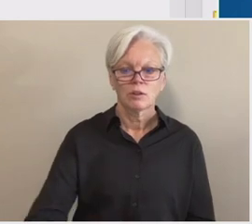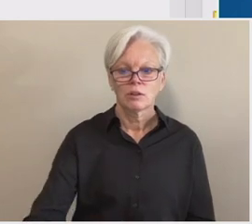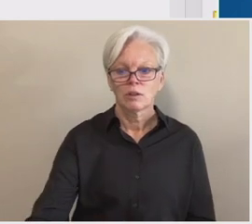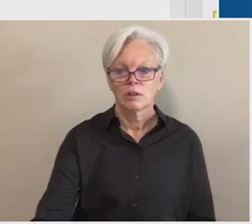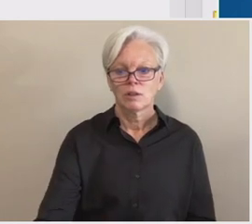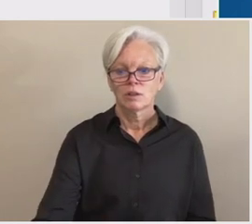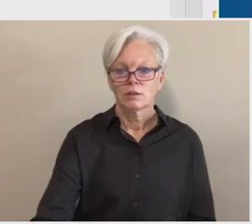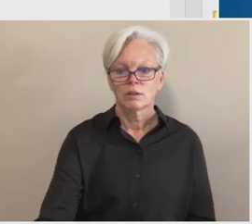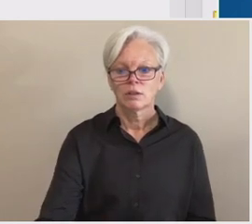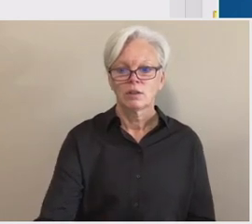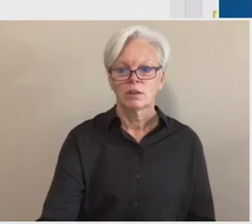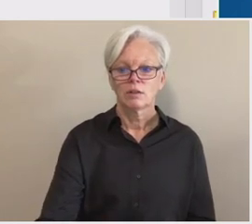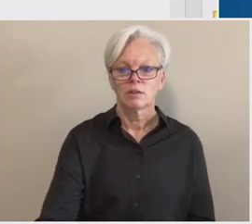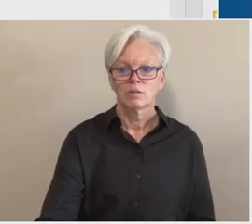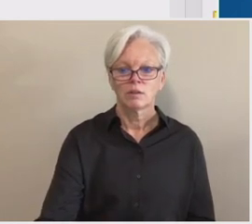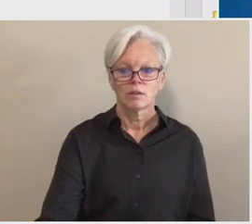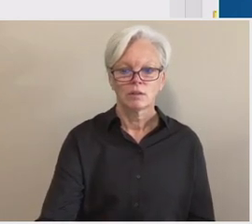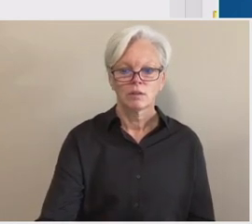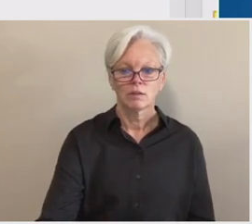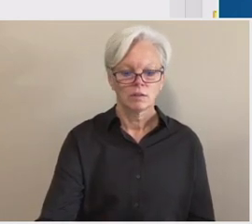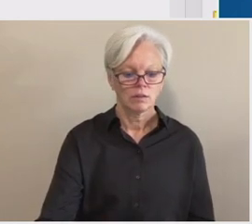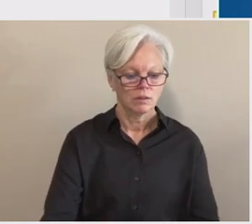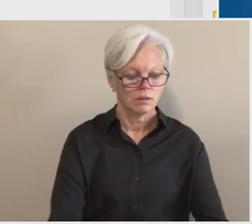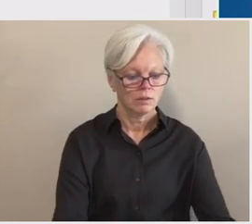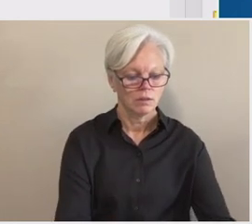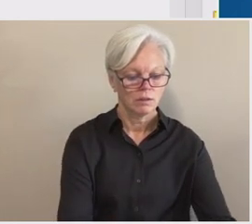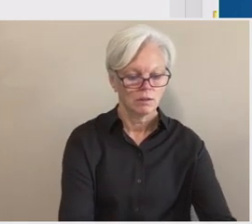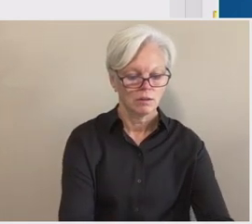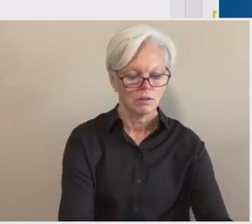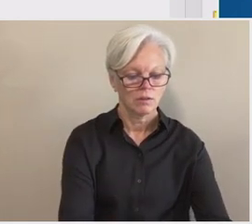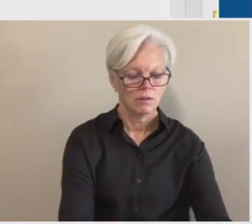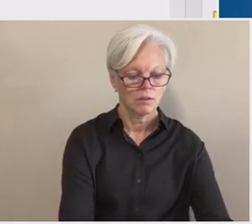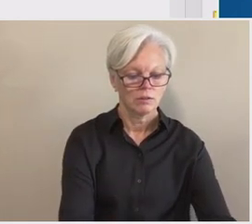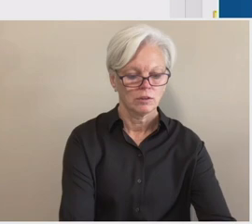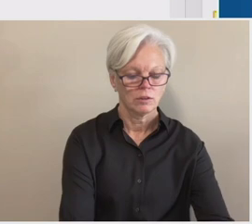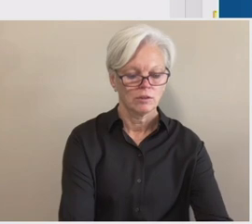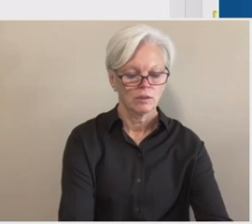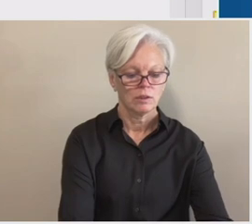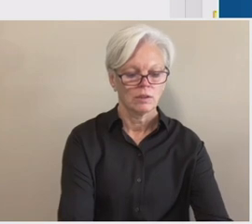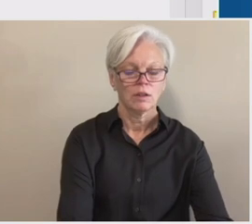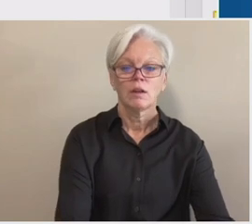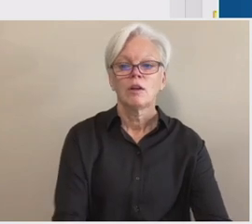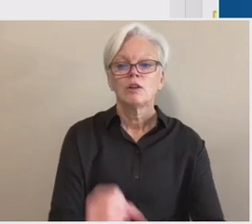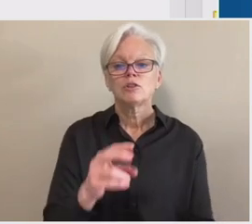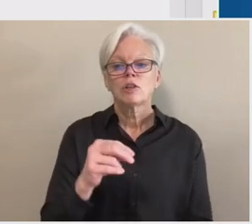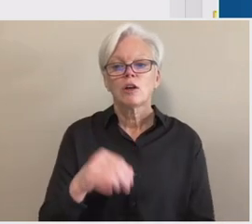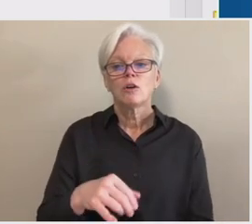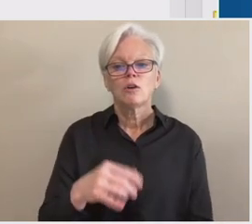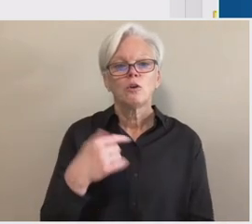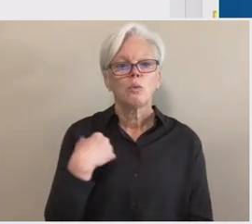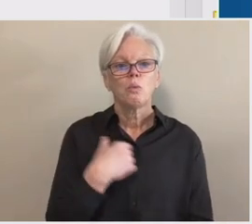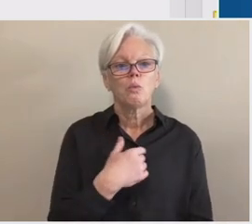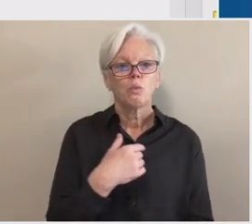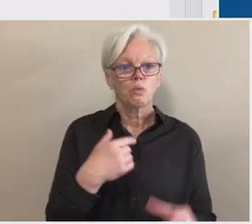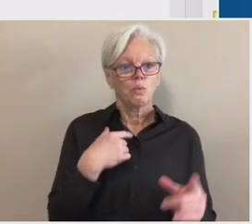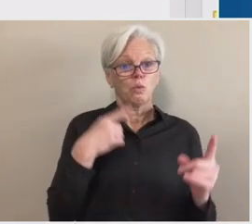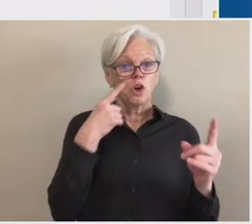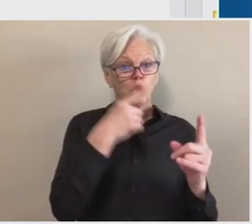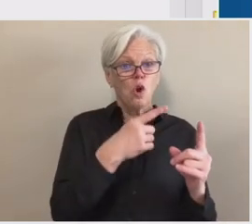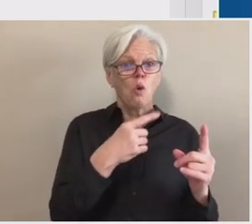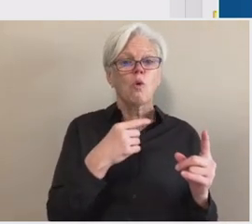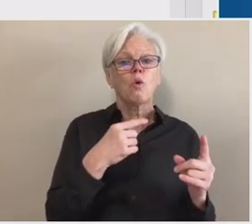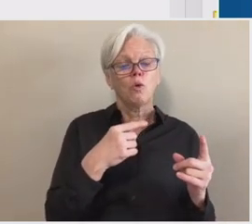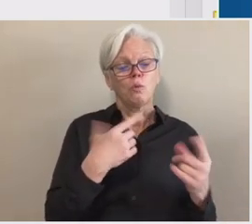So in this rulemaking, um, we are attempting to achieve a number of goals. Um, but one of them is, um, to,